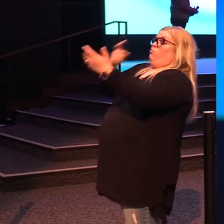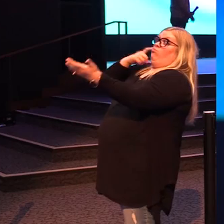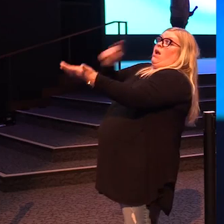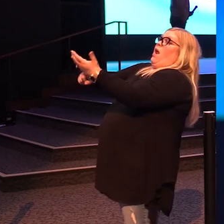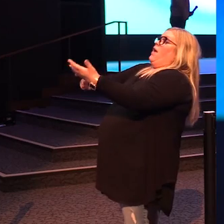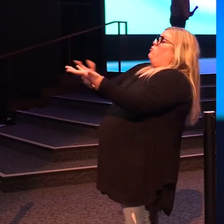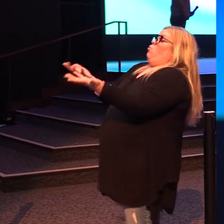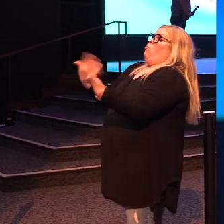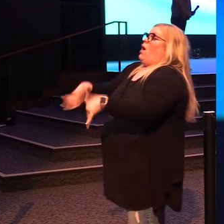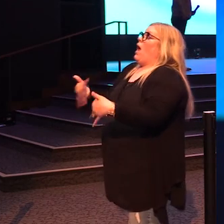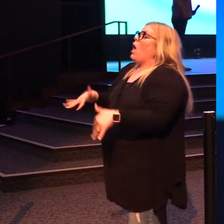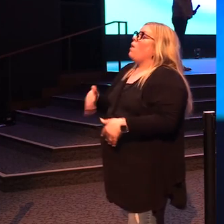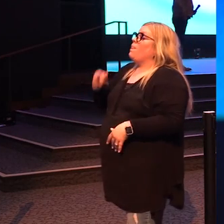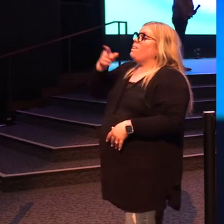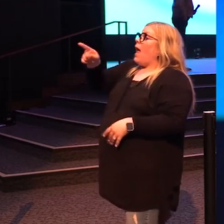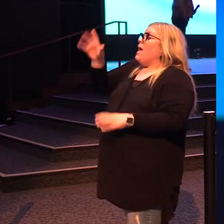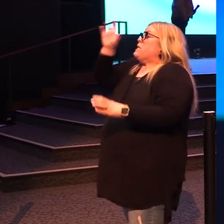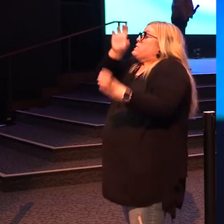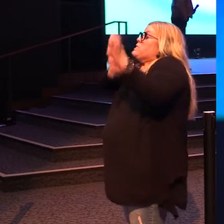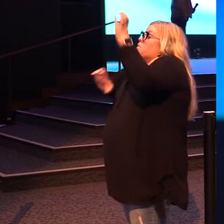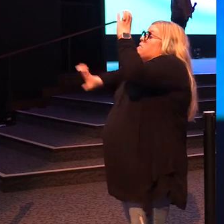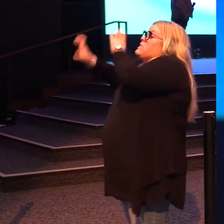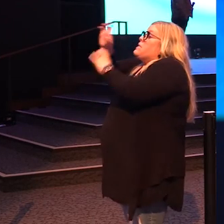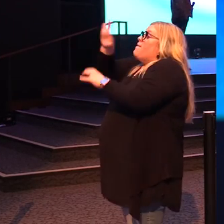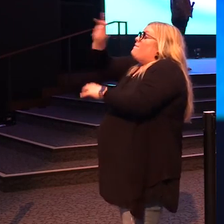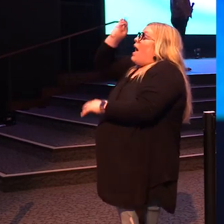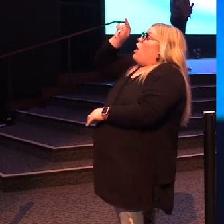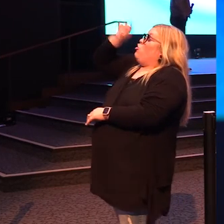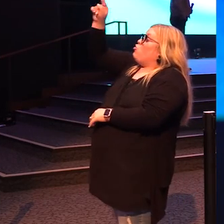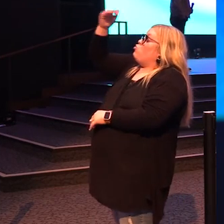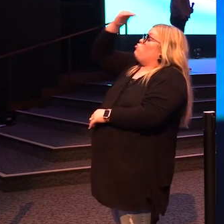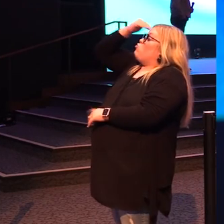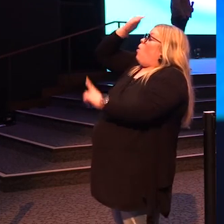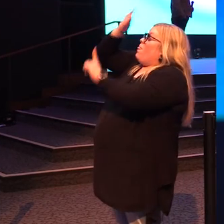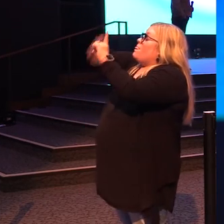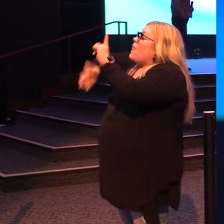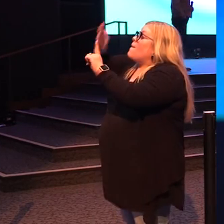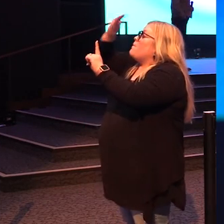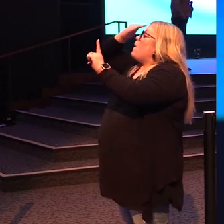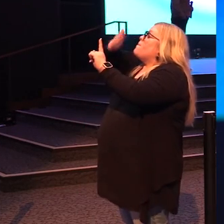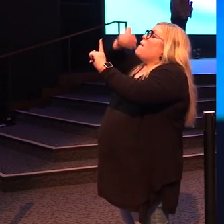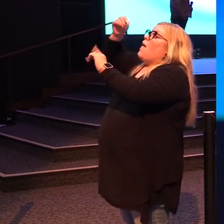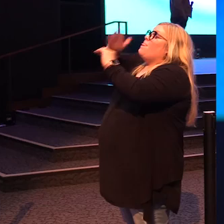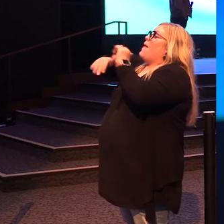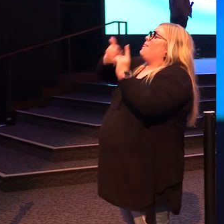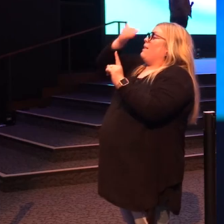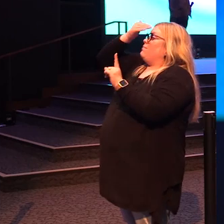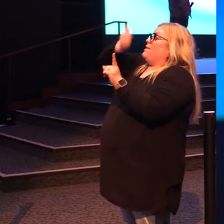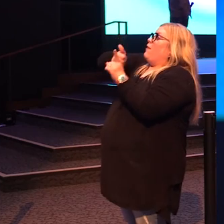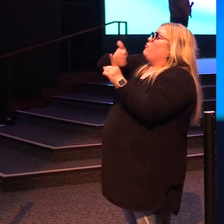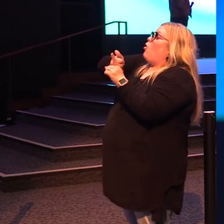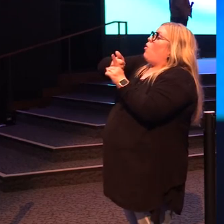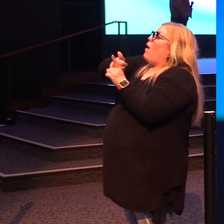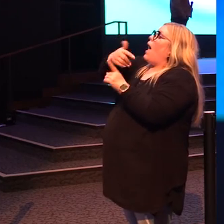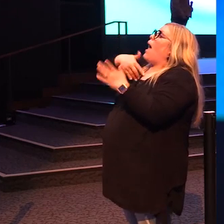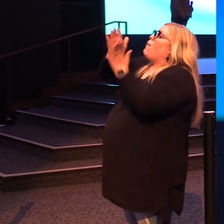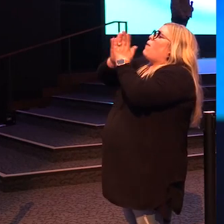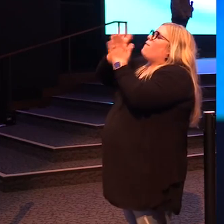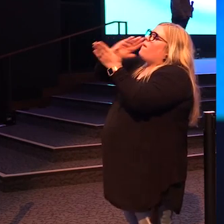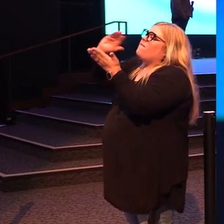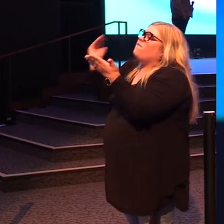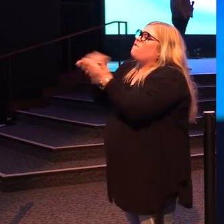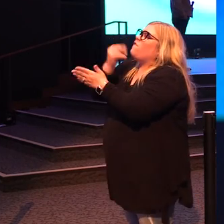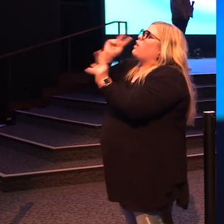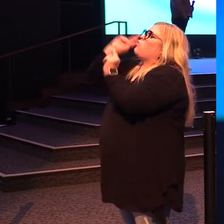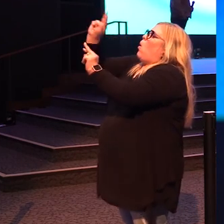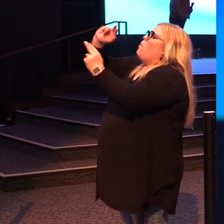them to find the one who made them and knows them better than they know themselves. Today, I pray for fresh hope, fresh faith,